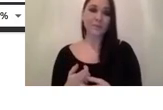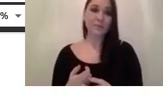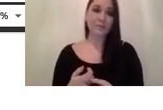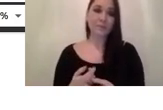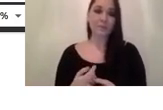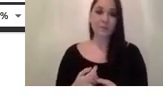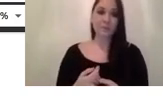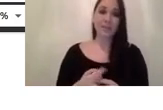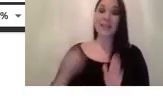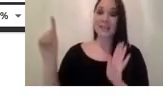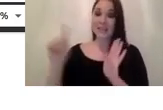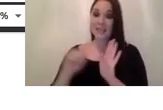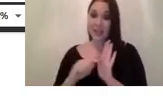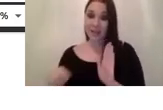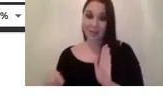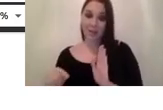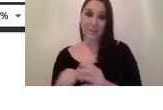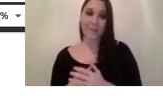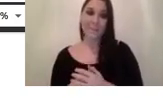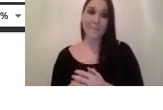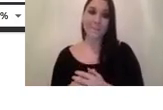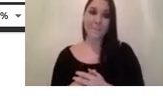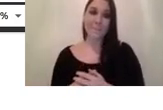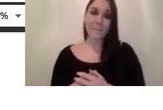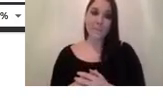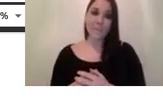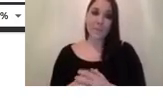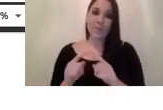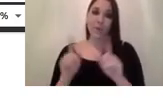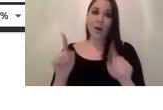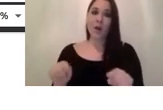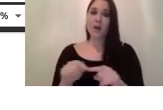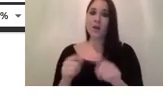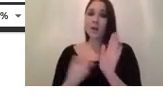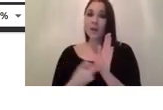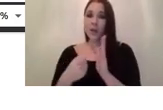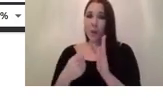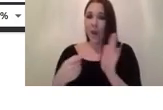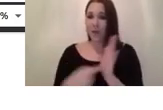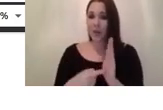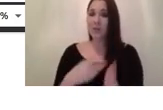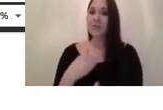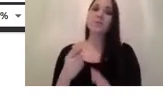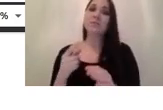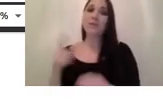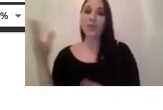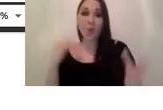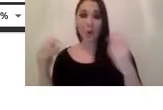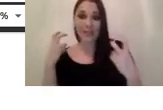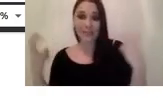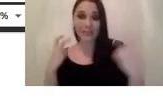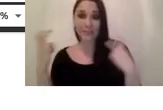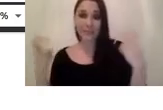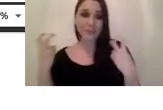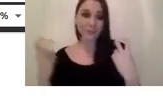the the signal and the square root of the summation of the square noise because we are basically uh